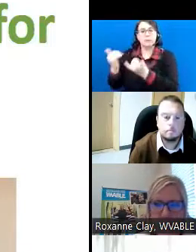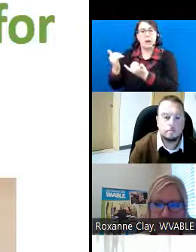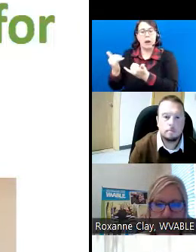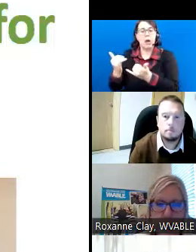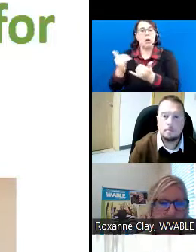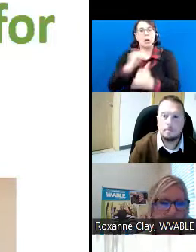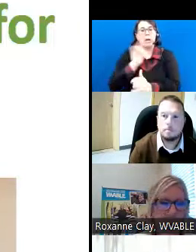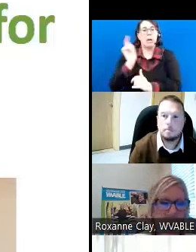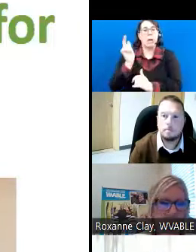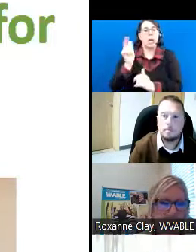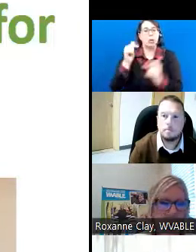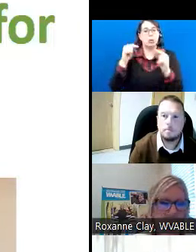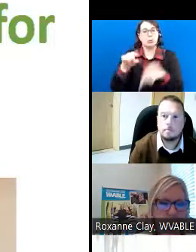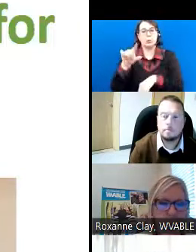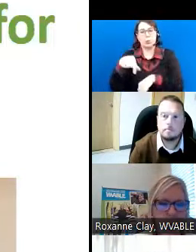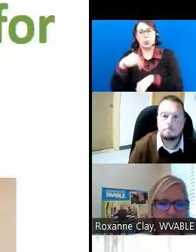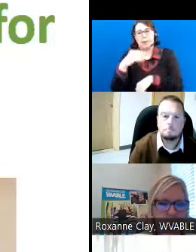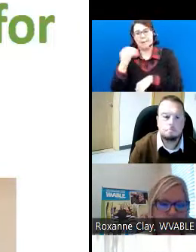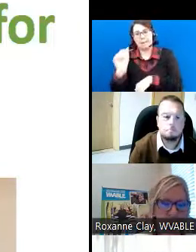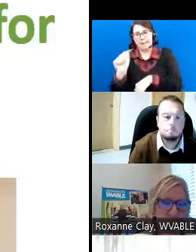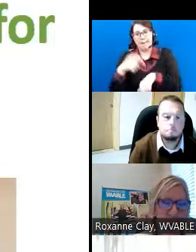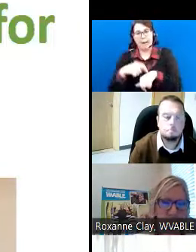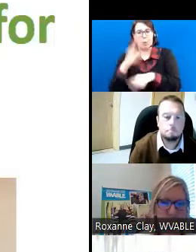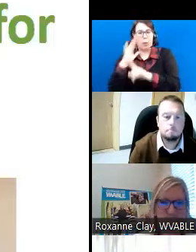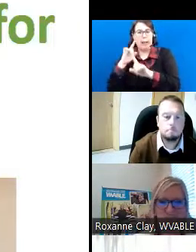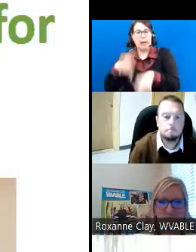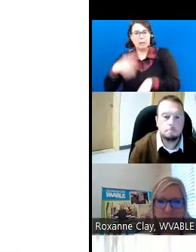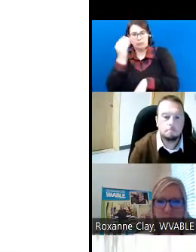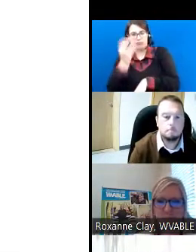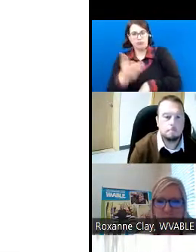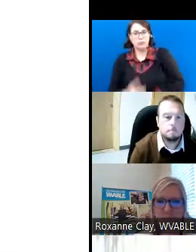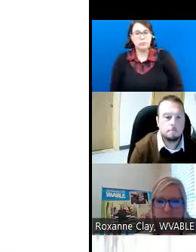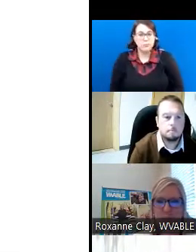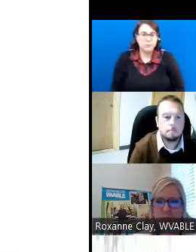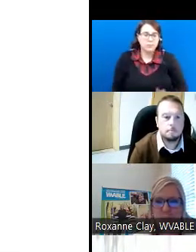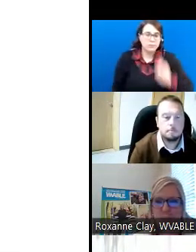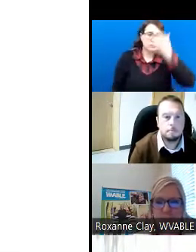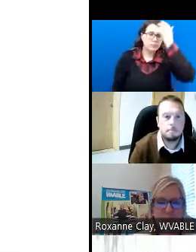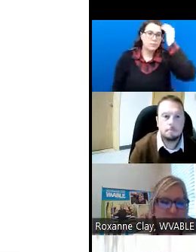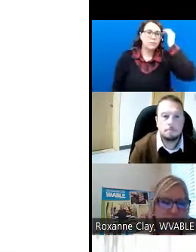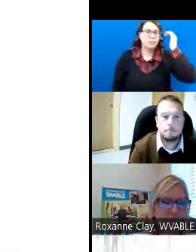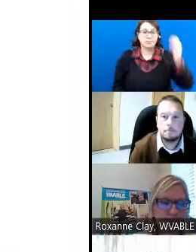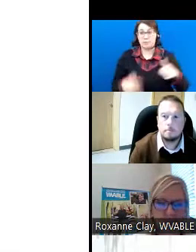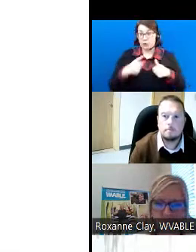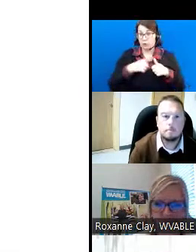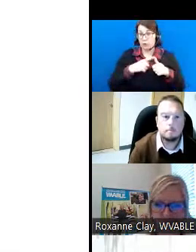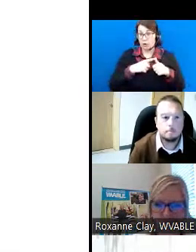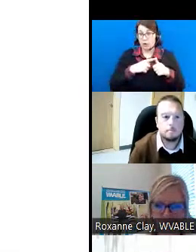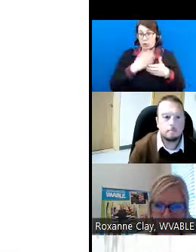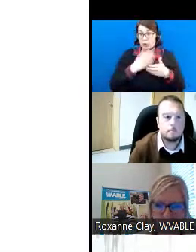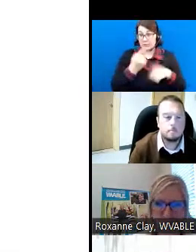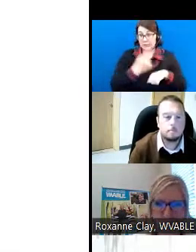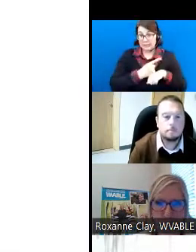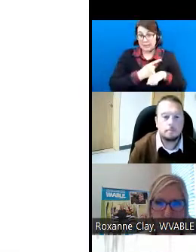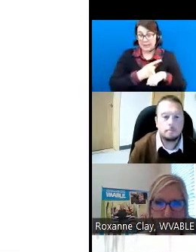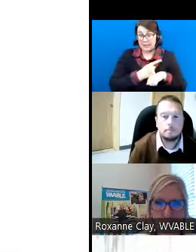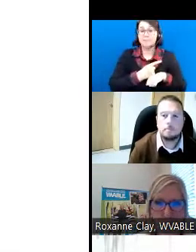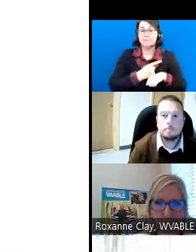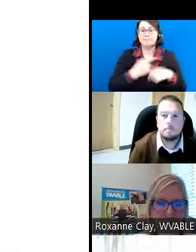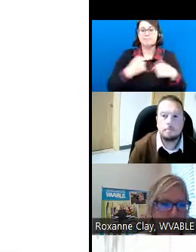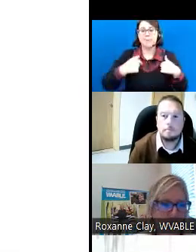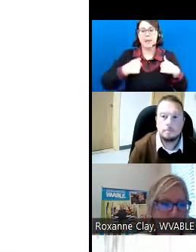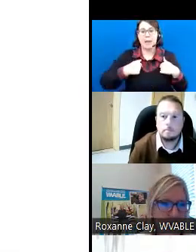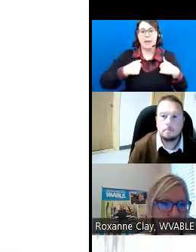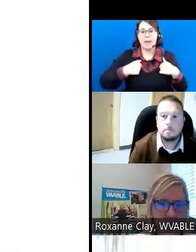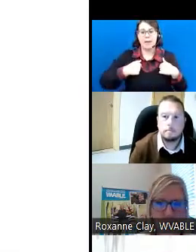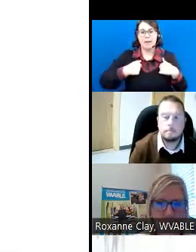during the Q&A session with the answer. So the first segment of today's session, I will bring